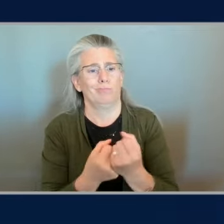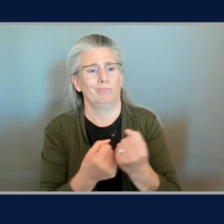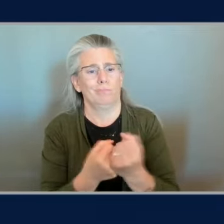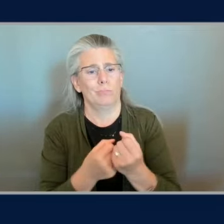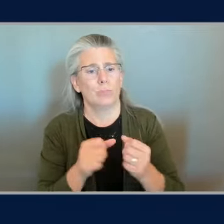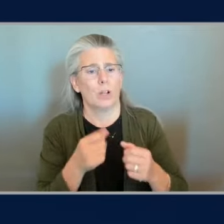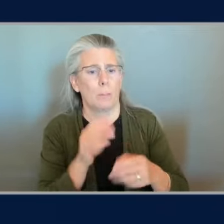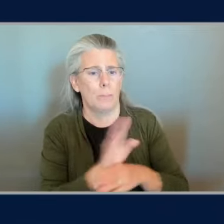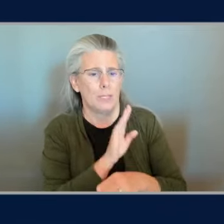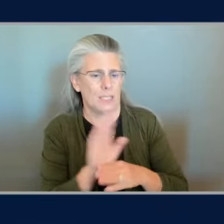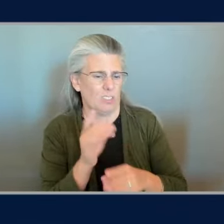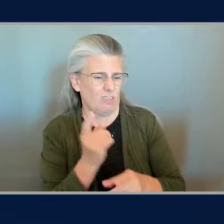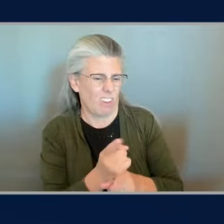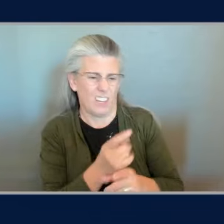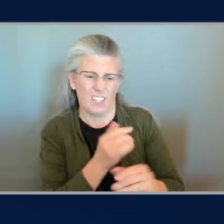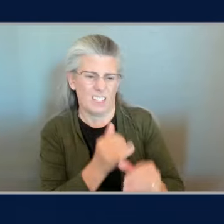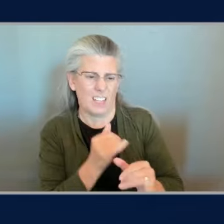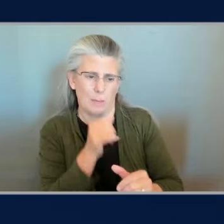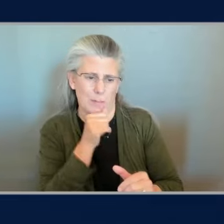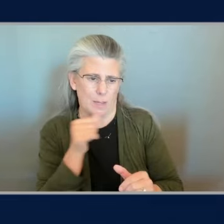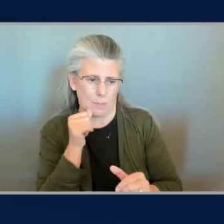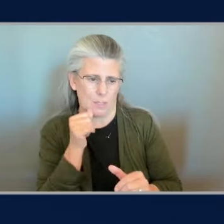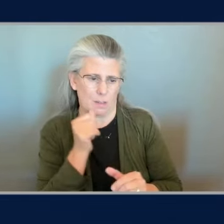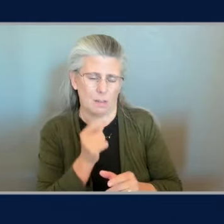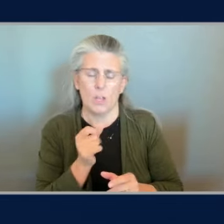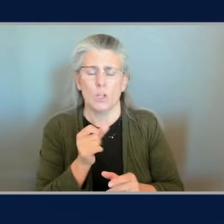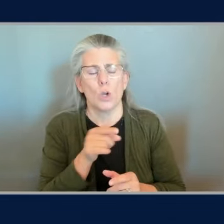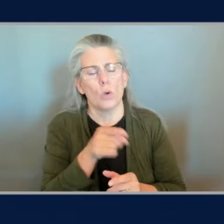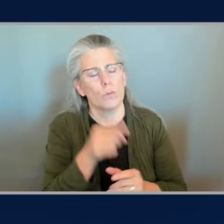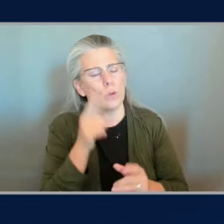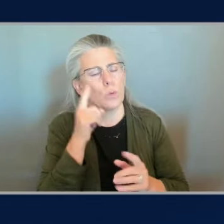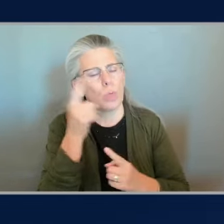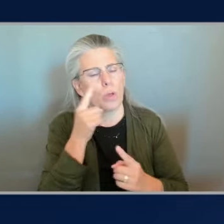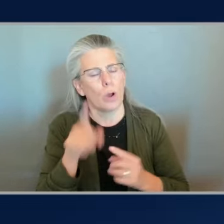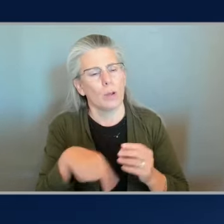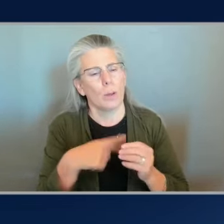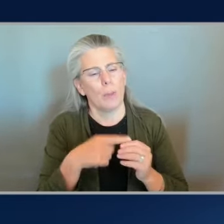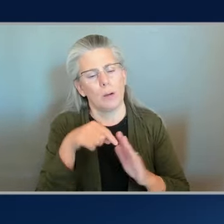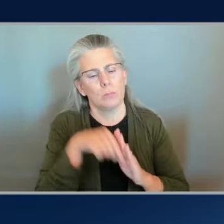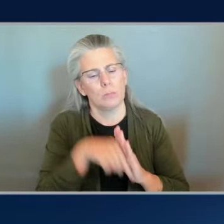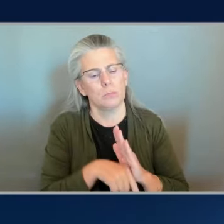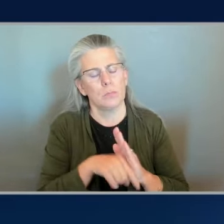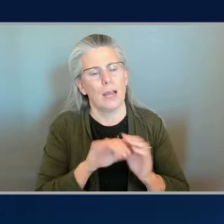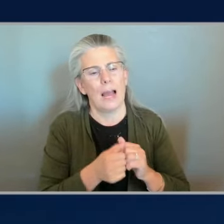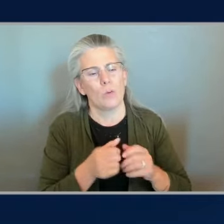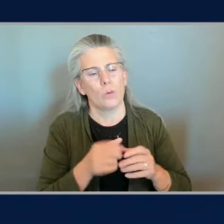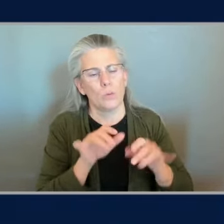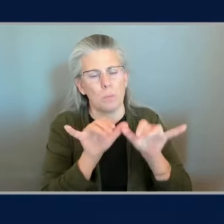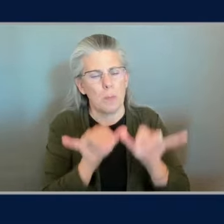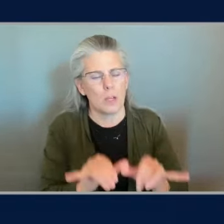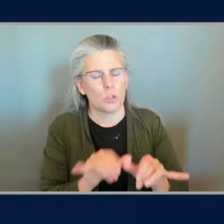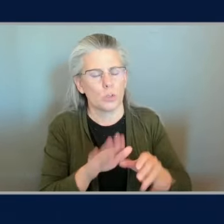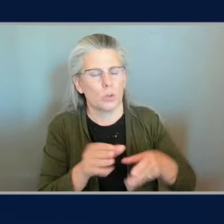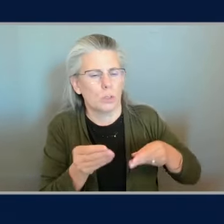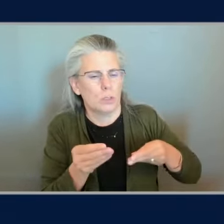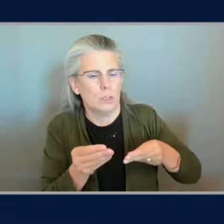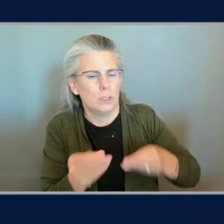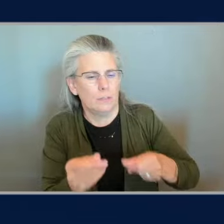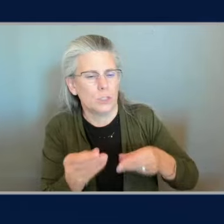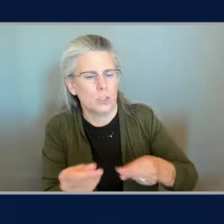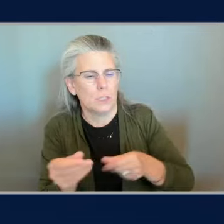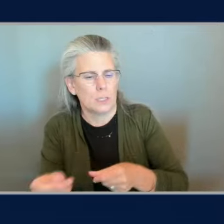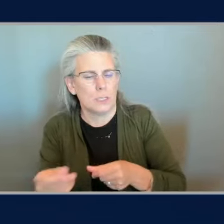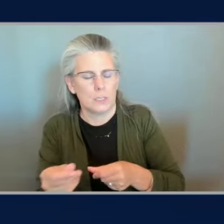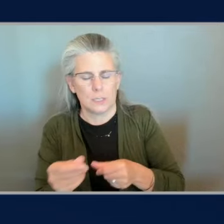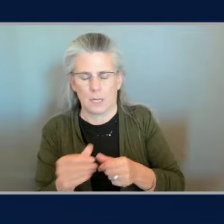have you thought deeply about um how you're measuring the efficiencies that you're getting obviously you mentioned the efficiencies you're getting at this point